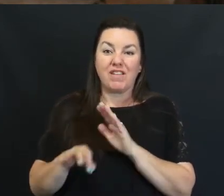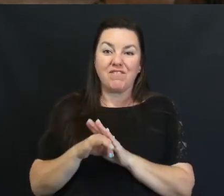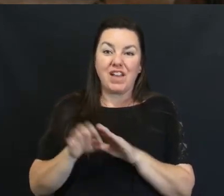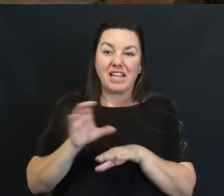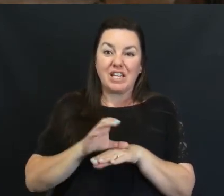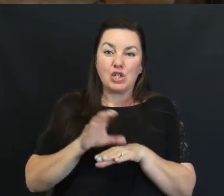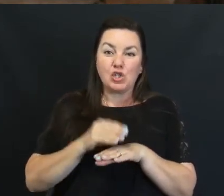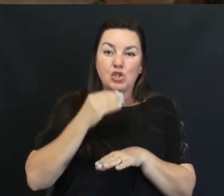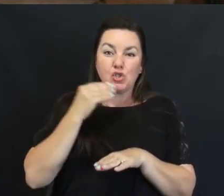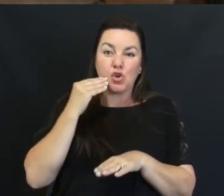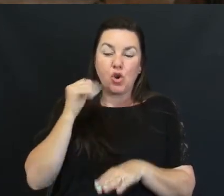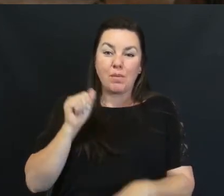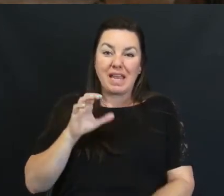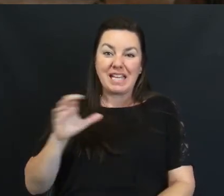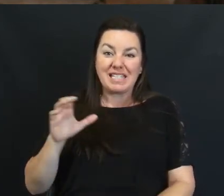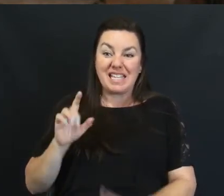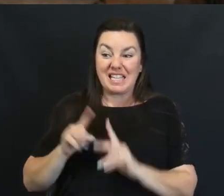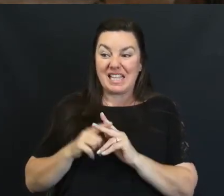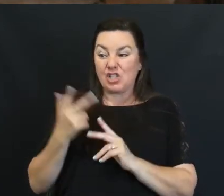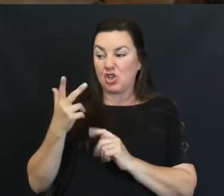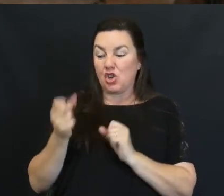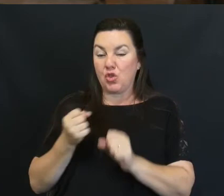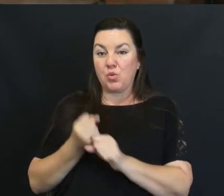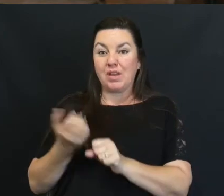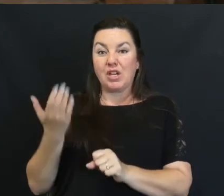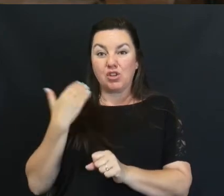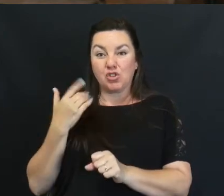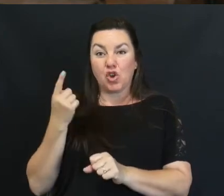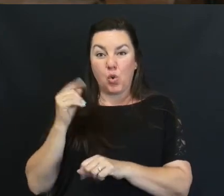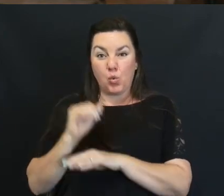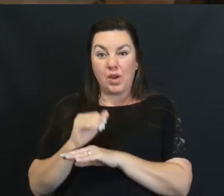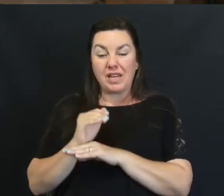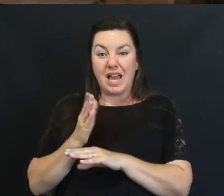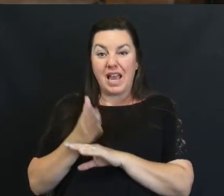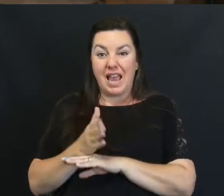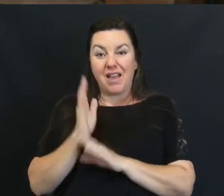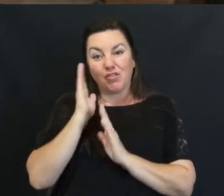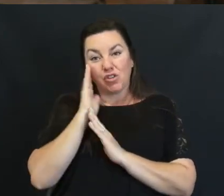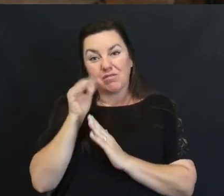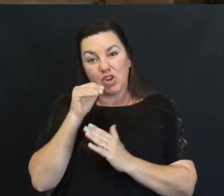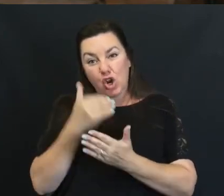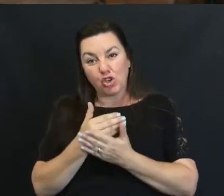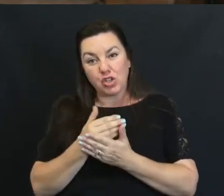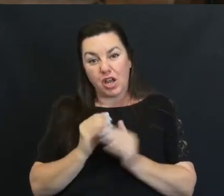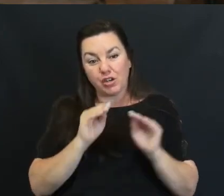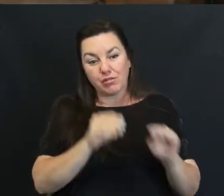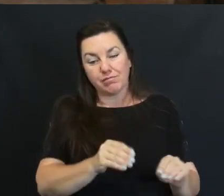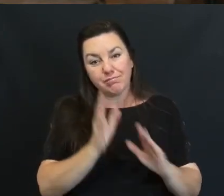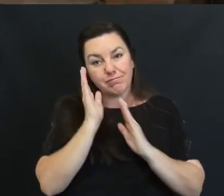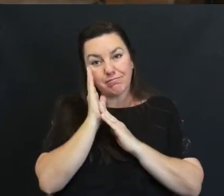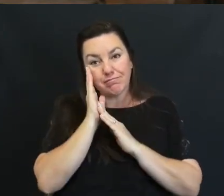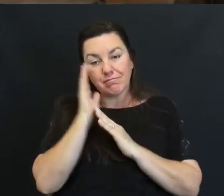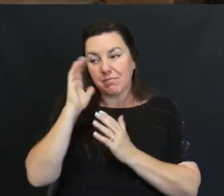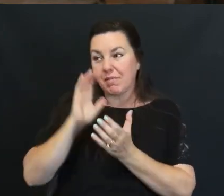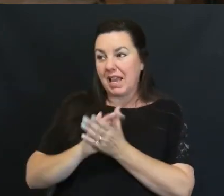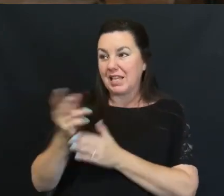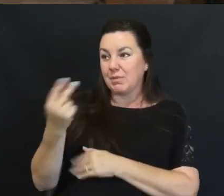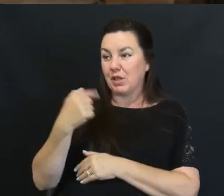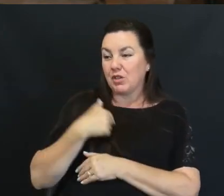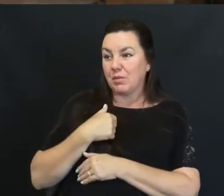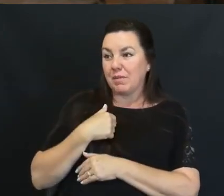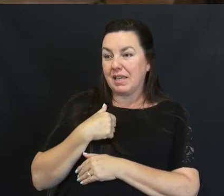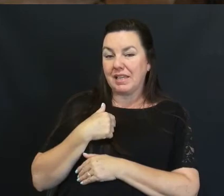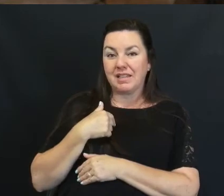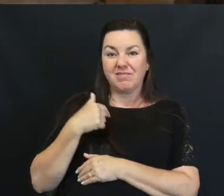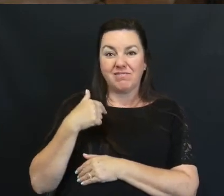And That All Started Three Years Ago One Evening After Putting Our Daughter To Bed My Husband Looked At Me And Said I